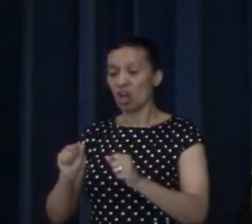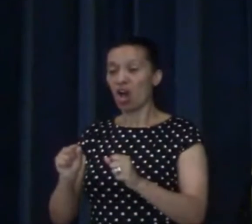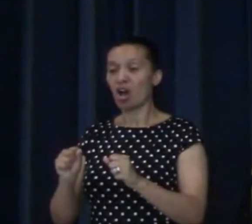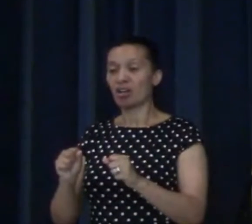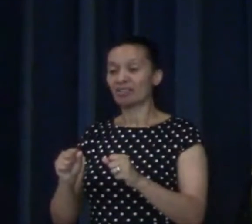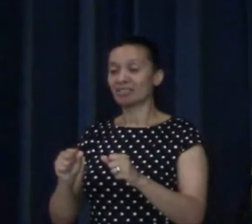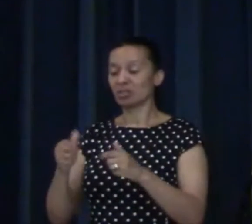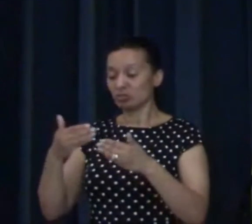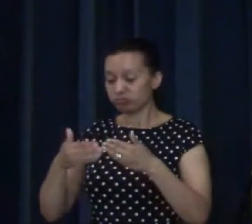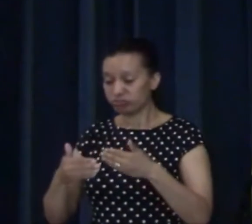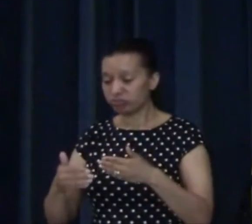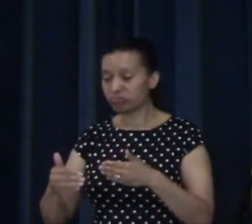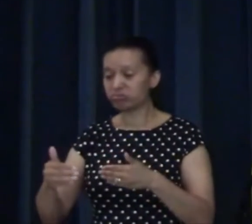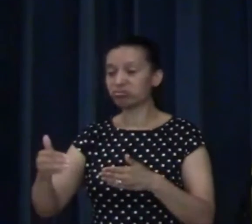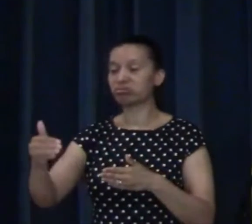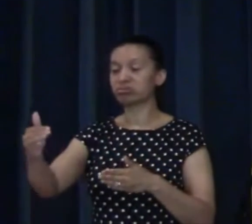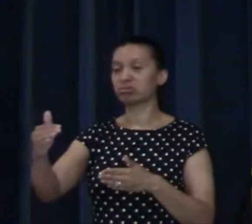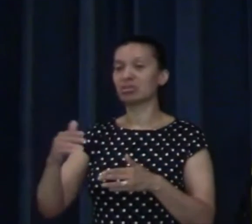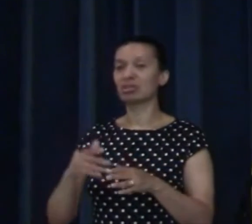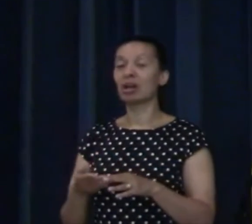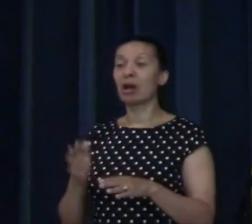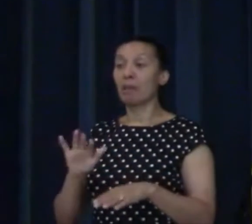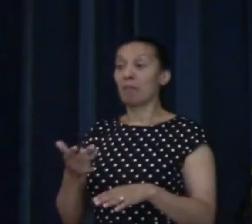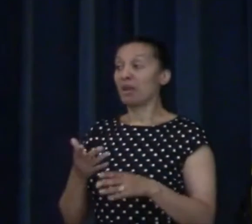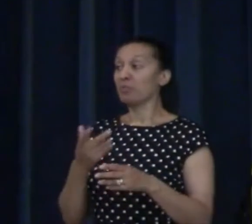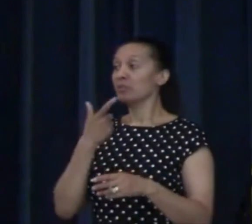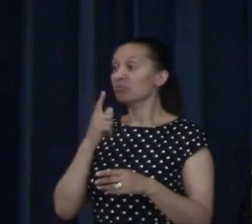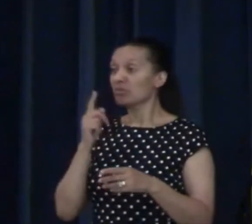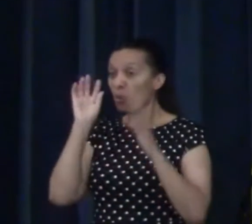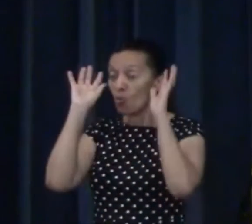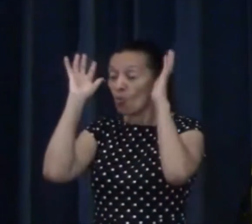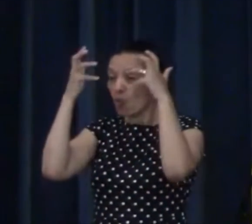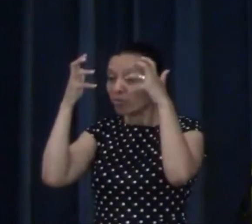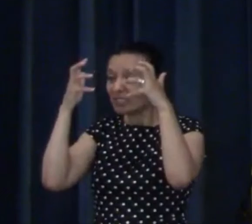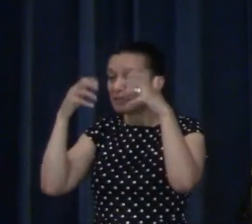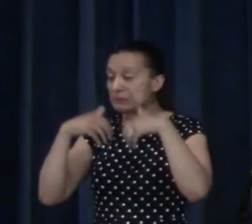some people worry, you know, I'm not good enough. Don't worry about that.